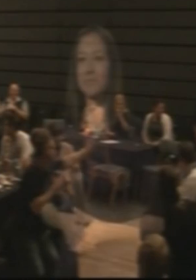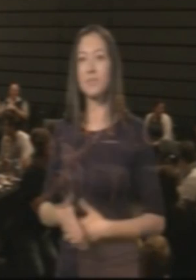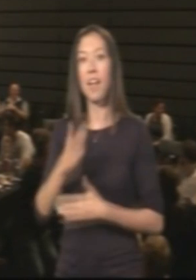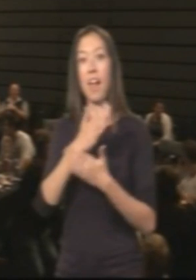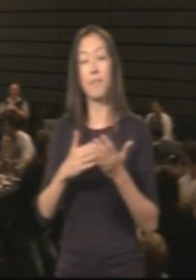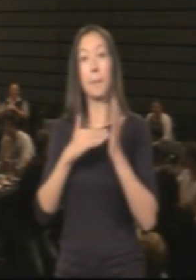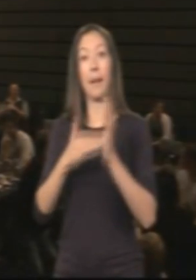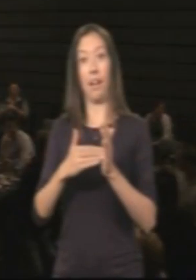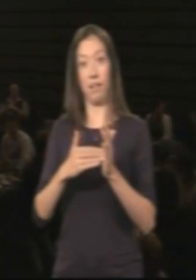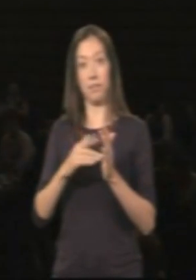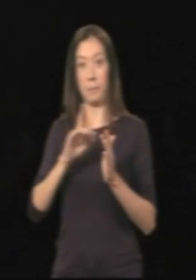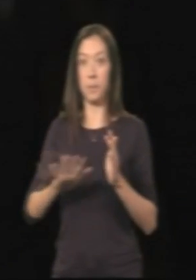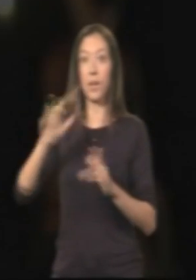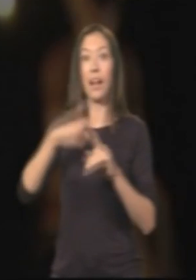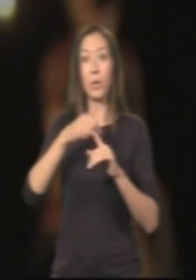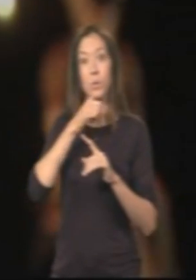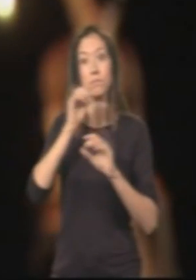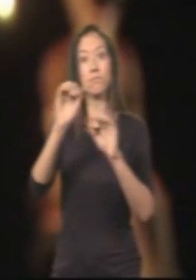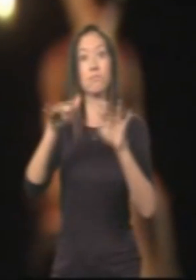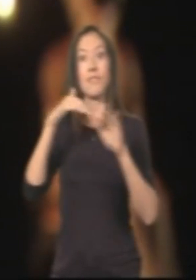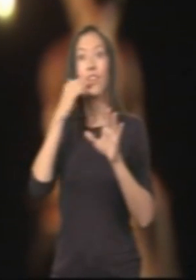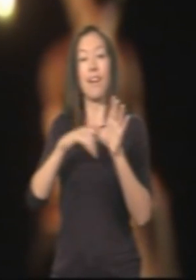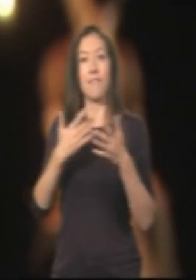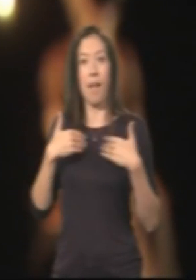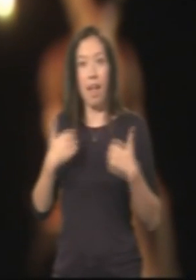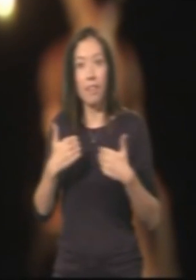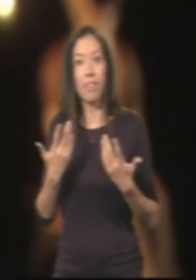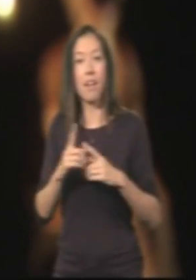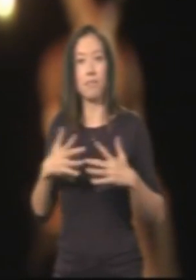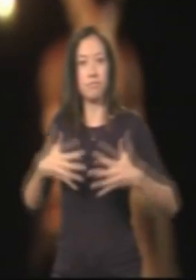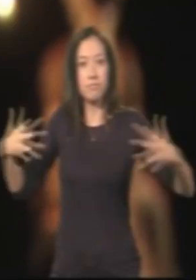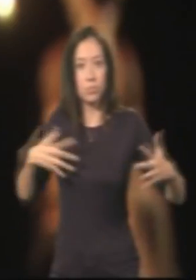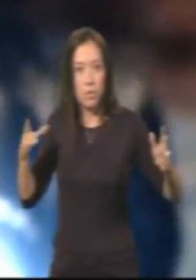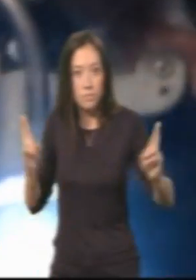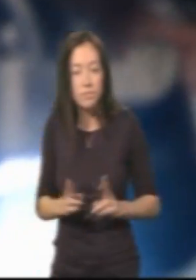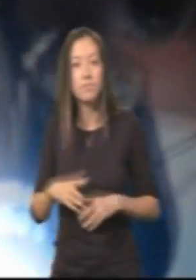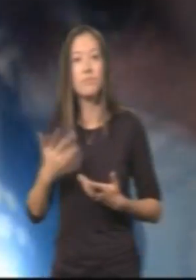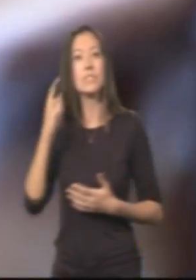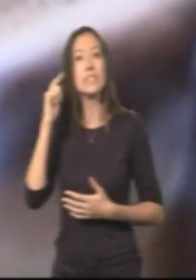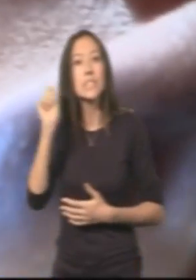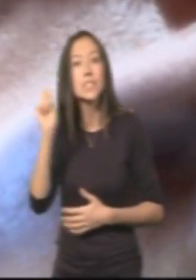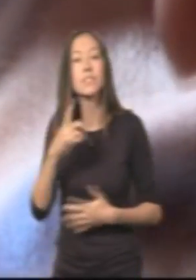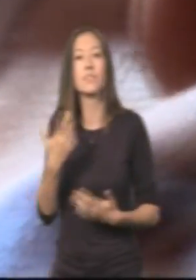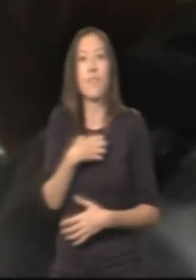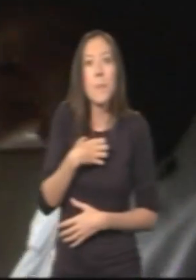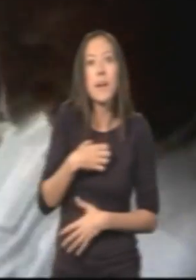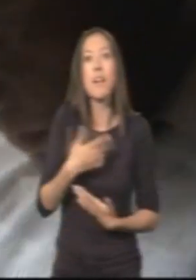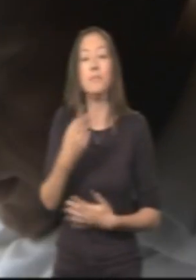Half a million people in England use hypnotherapy every year for health reasons, such as obesity,